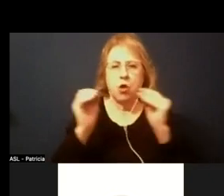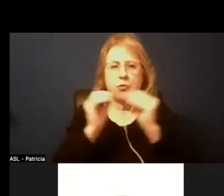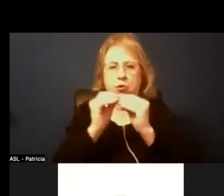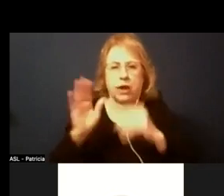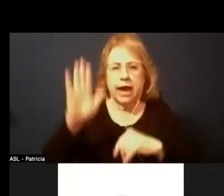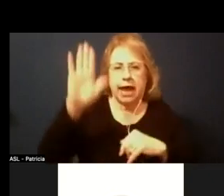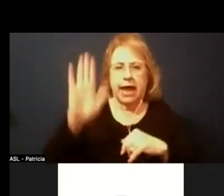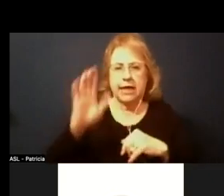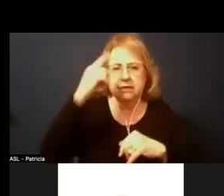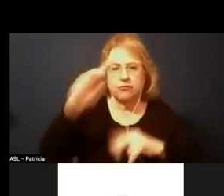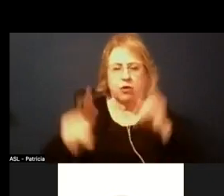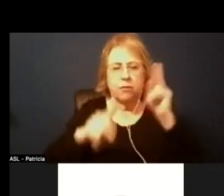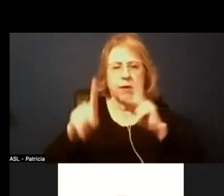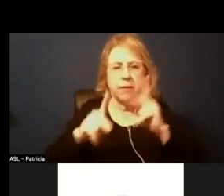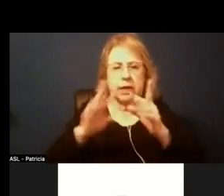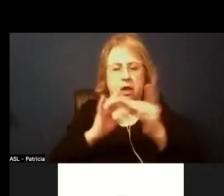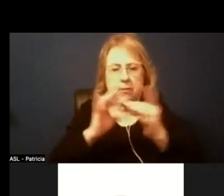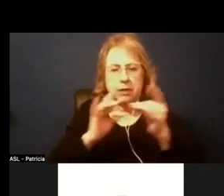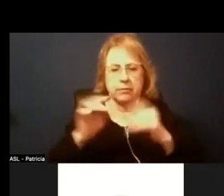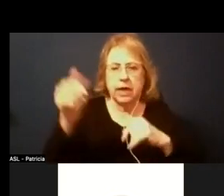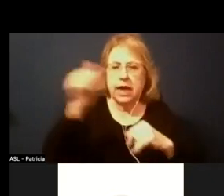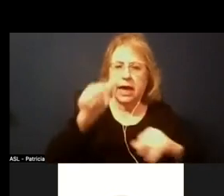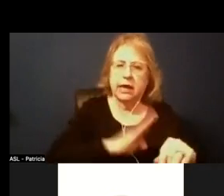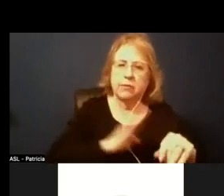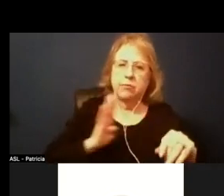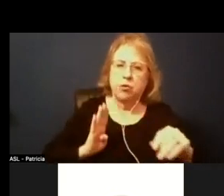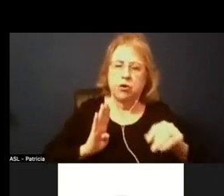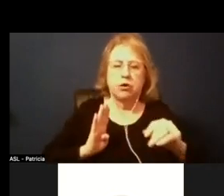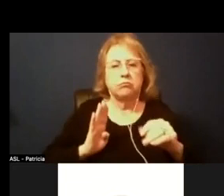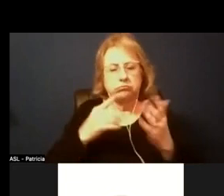uh thank you um do we any board comments or discussion on this